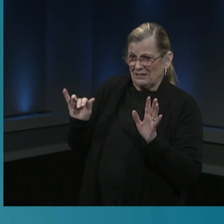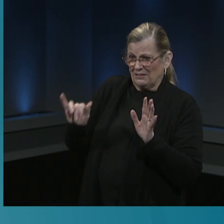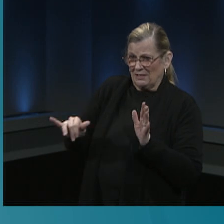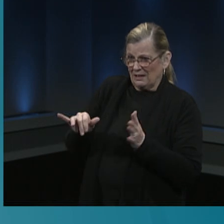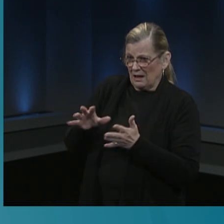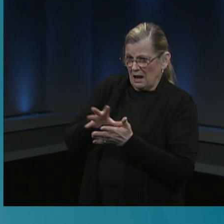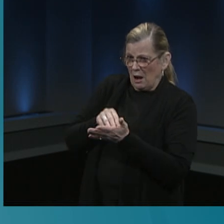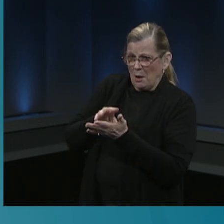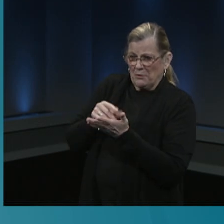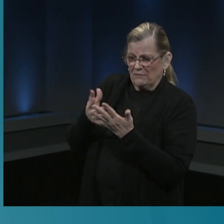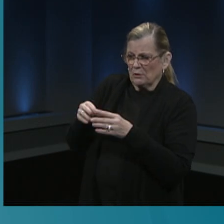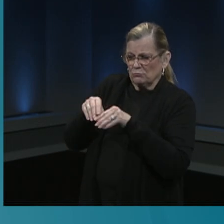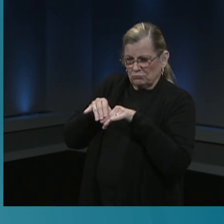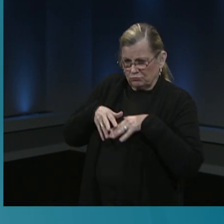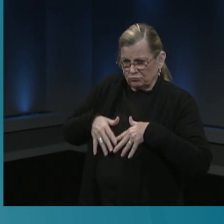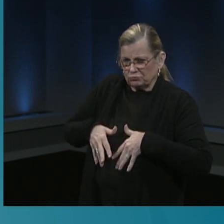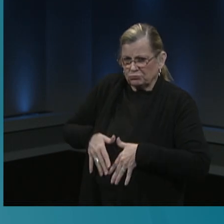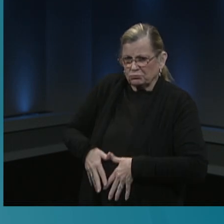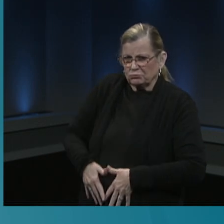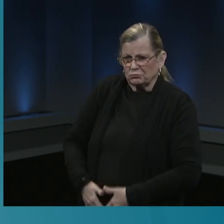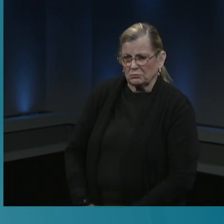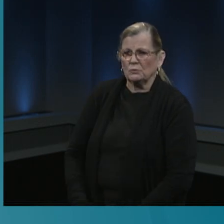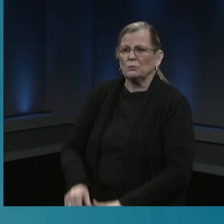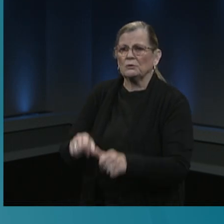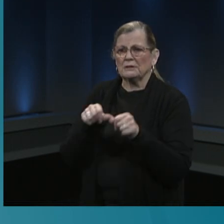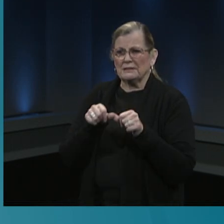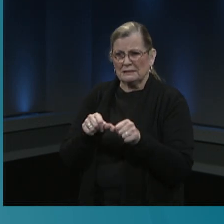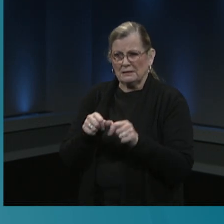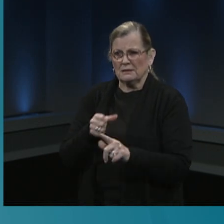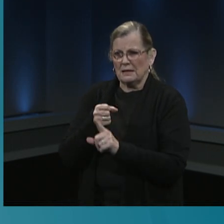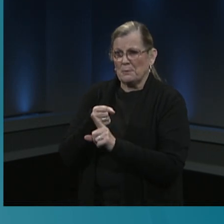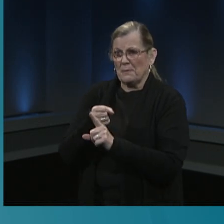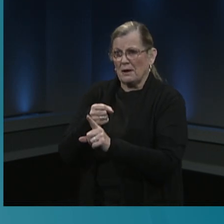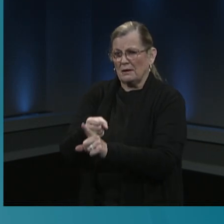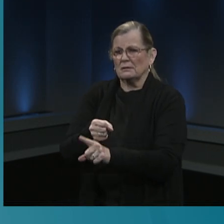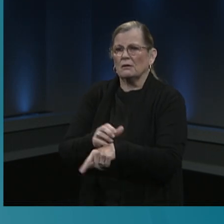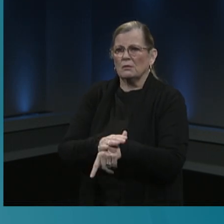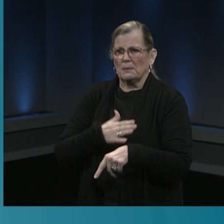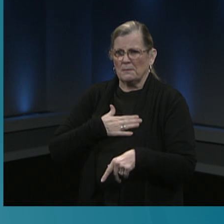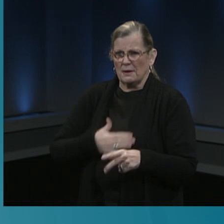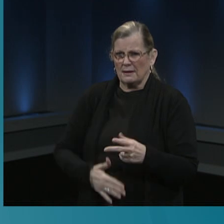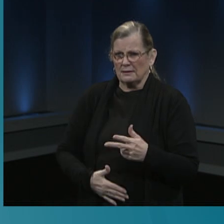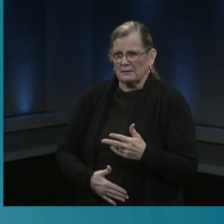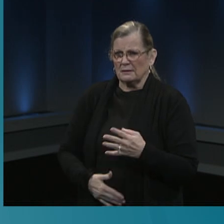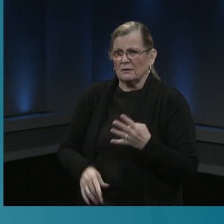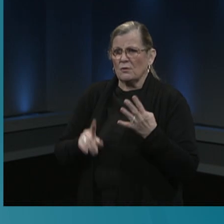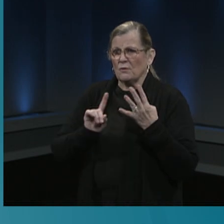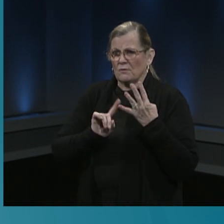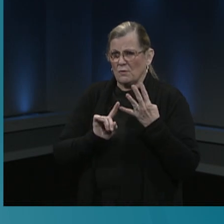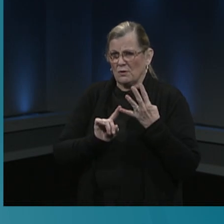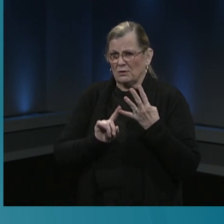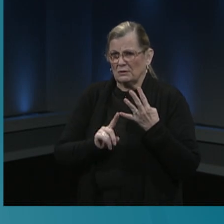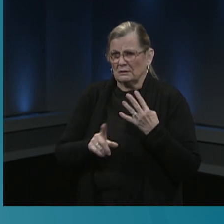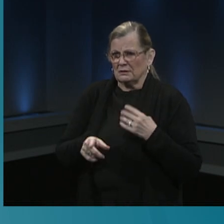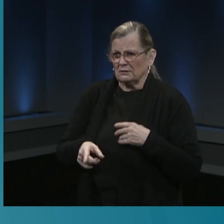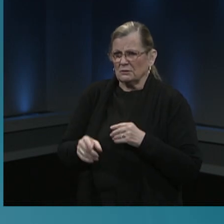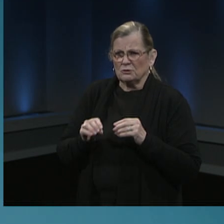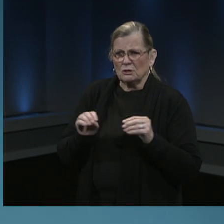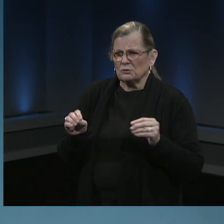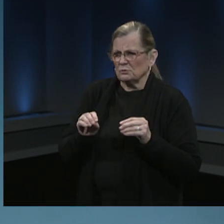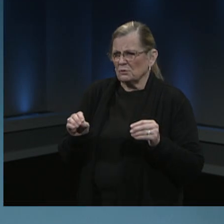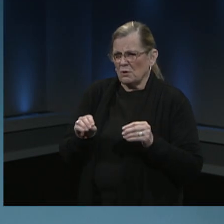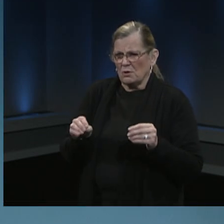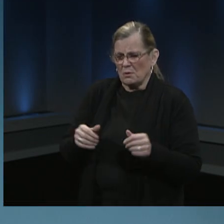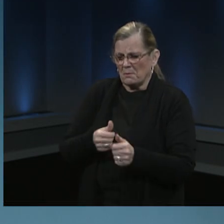there is no long-term impact on our bodies. And fourth, these do not contain a tracking microchip.